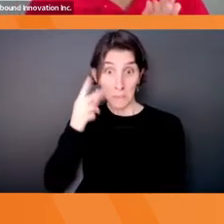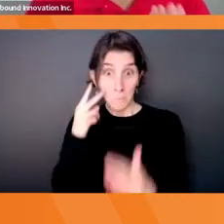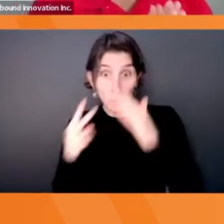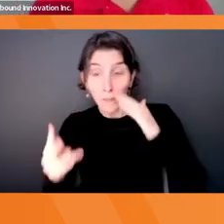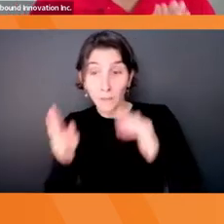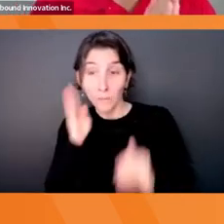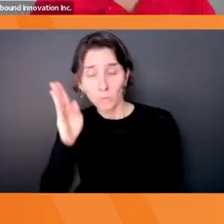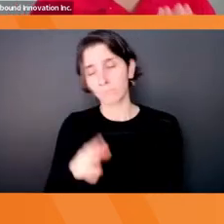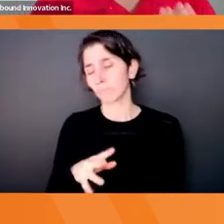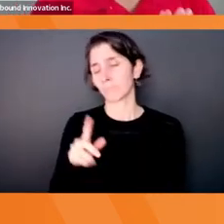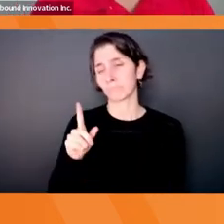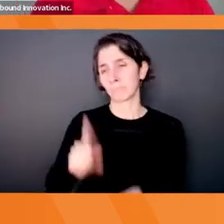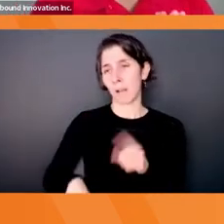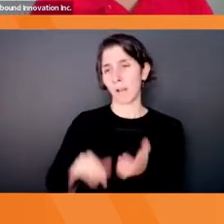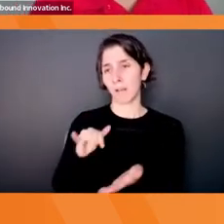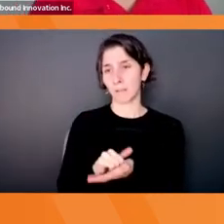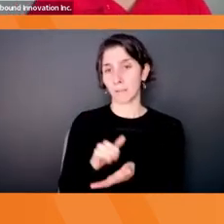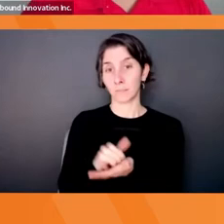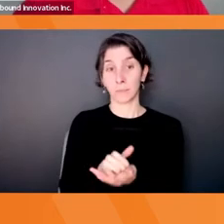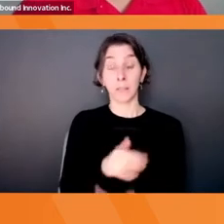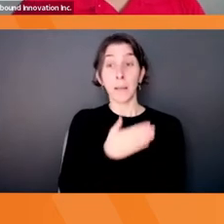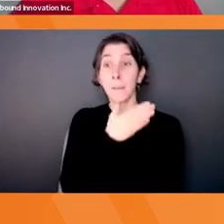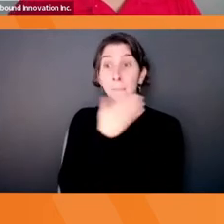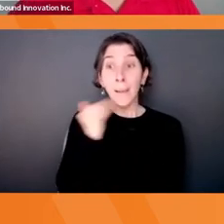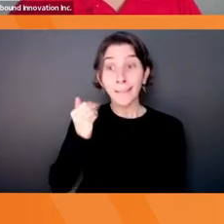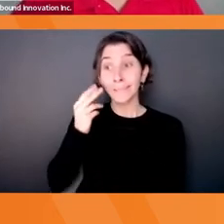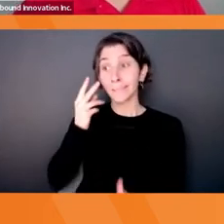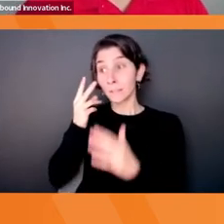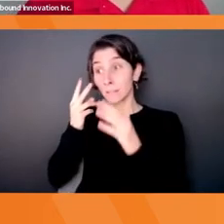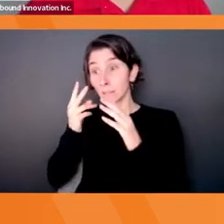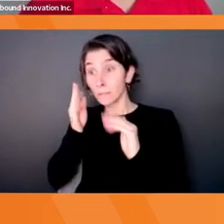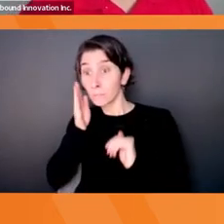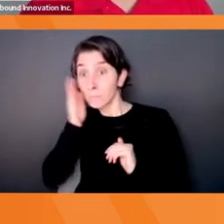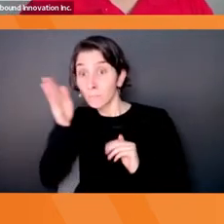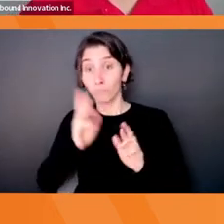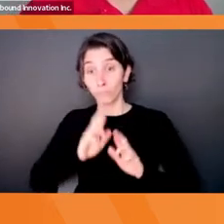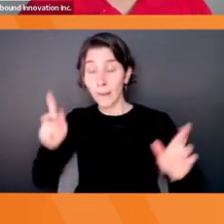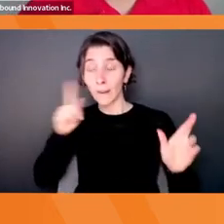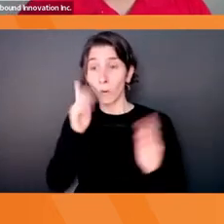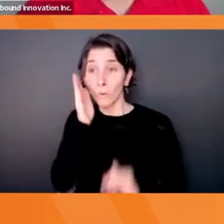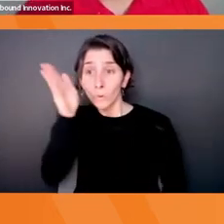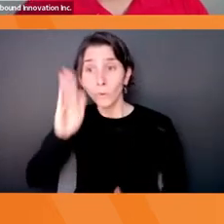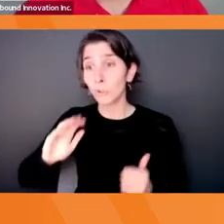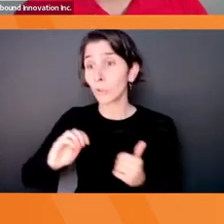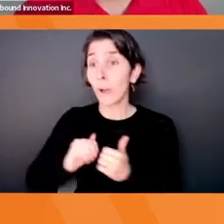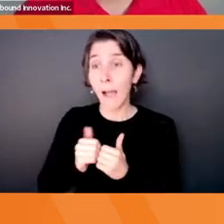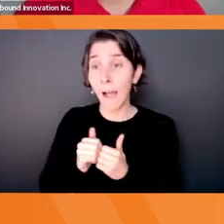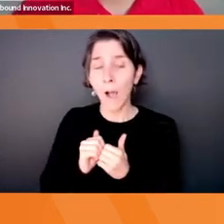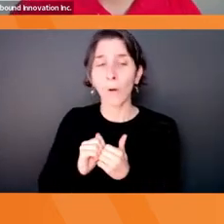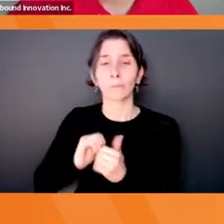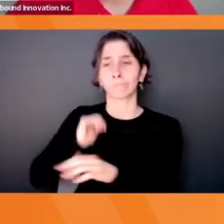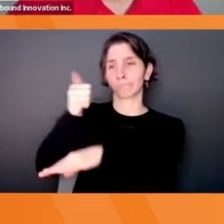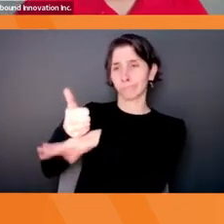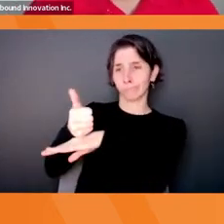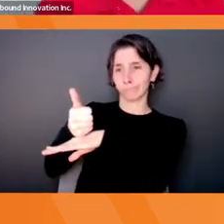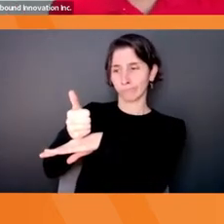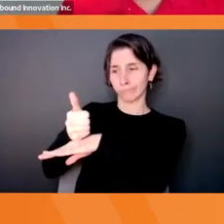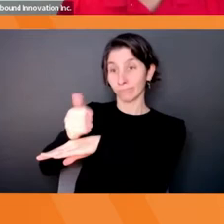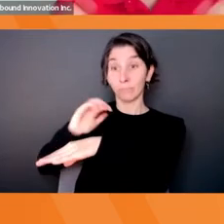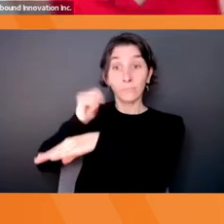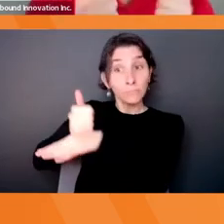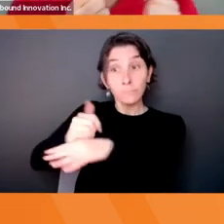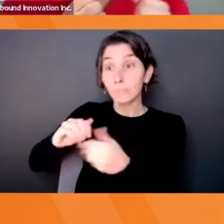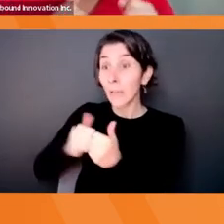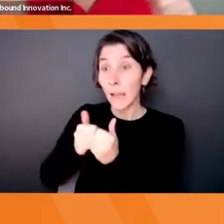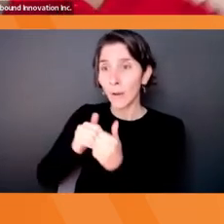the best way to prepare for the future is to create it. And it's innovation that helps you create that new future. Okay, so